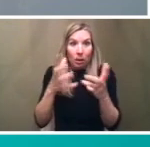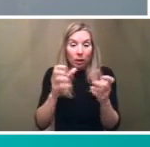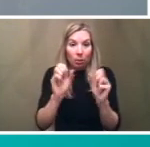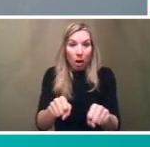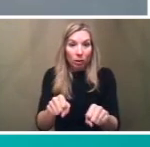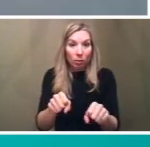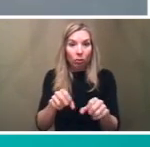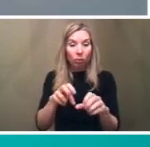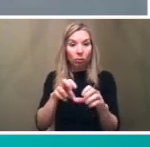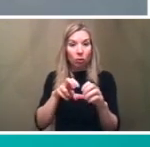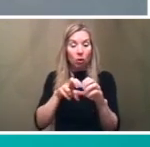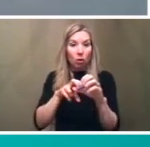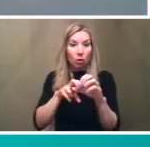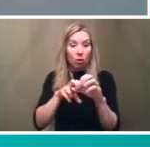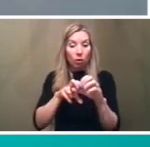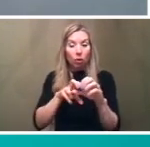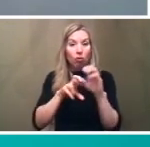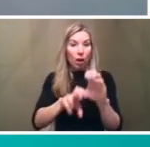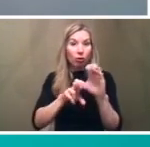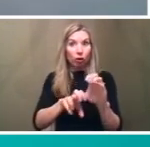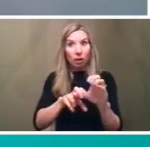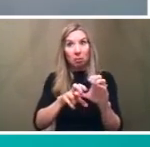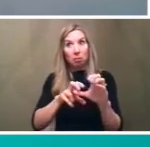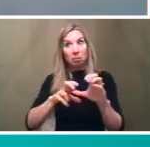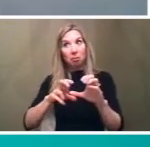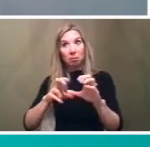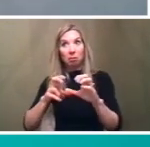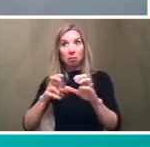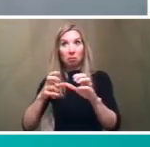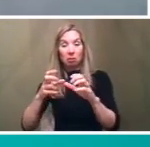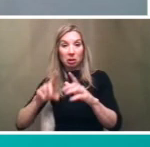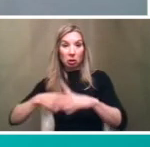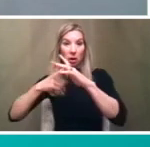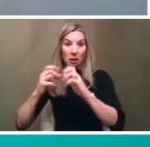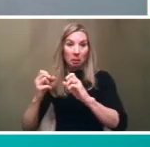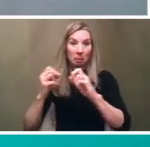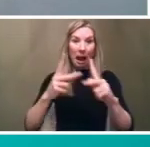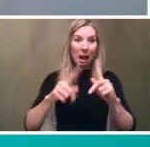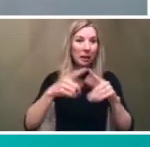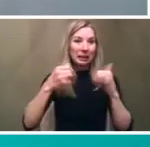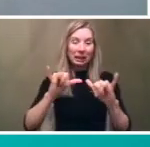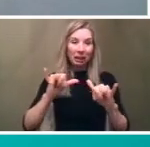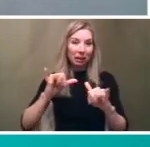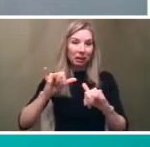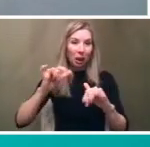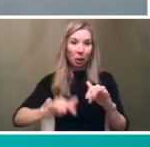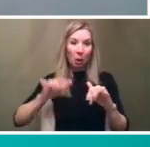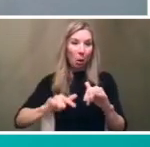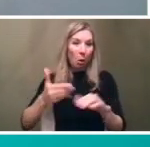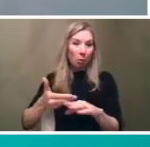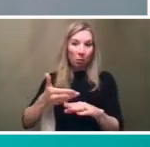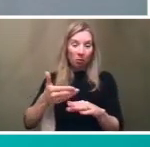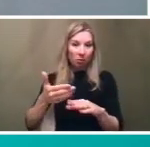still ridership is um been bouncing back but it's still you know much lower than pre-covid levels um but i anticipate um